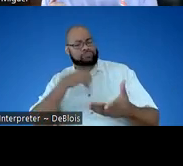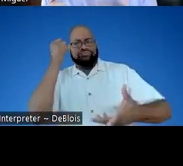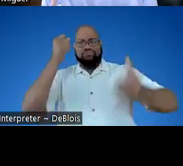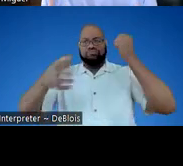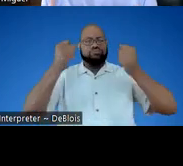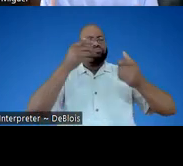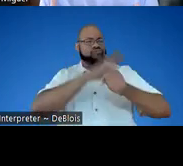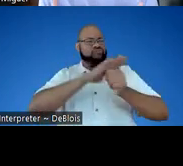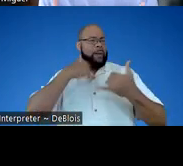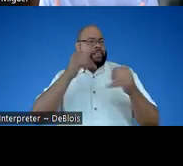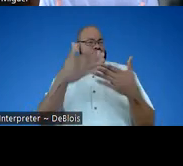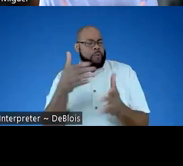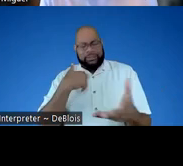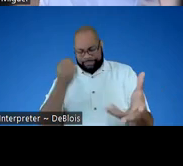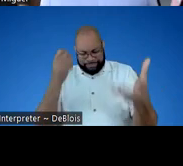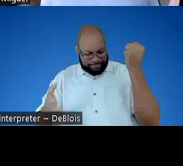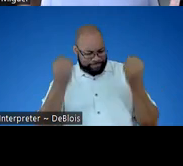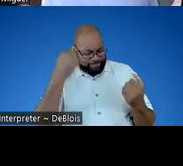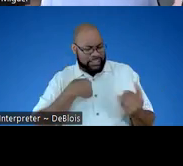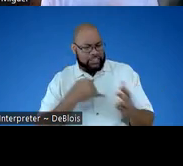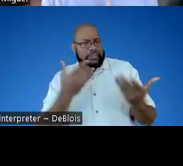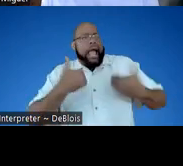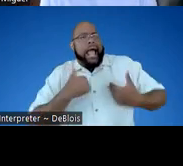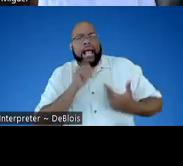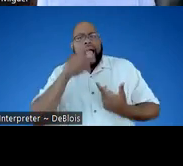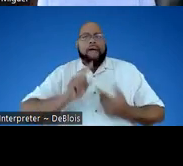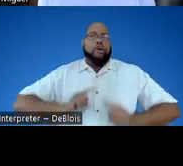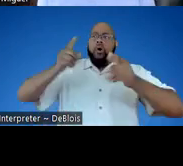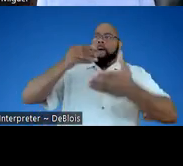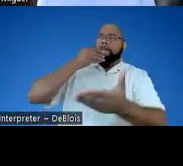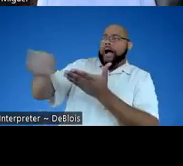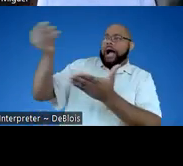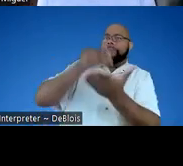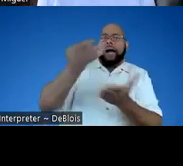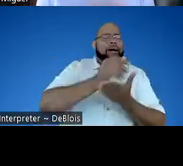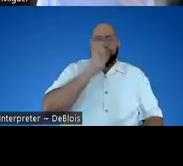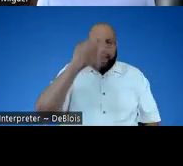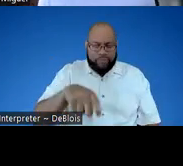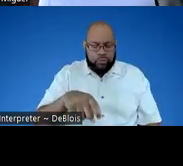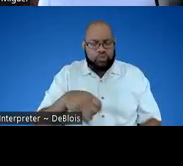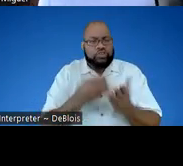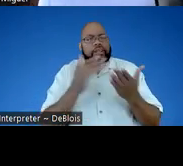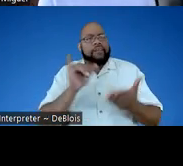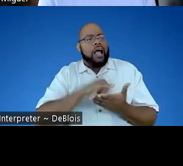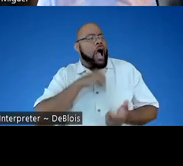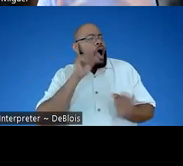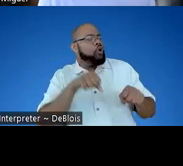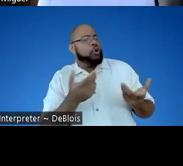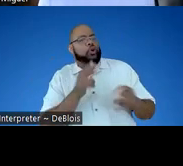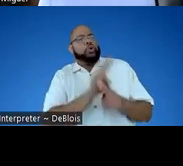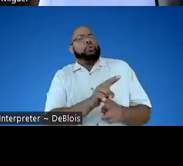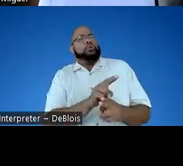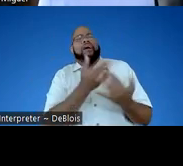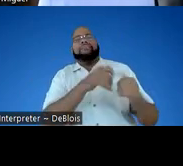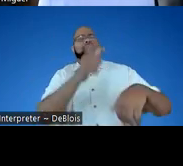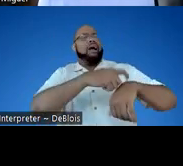my playroom that I just had, I didn't have to go out and buy anything. It was just things that I could have used at